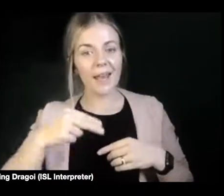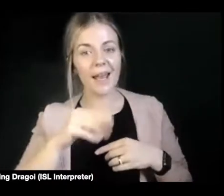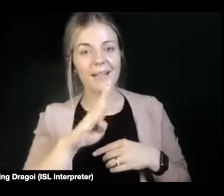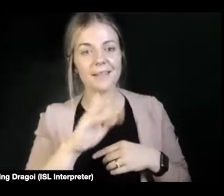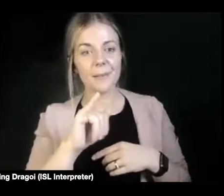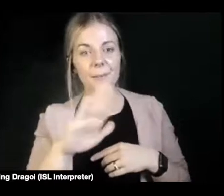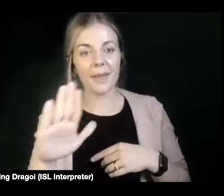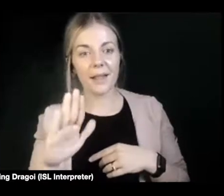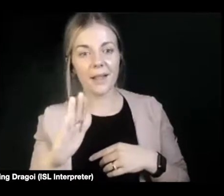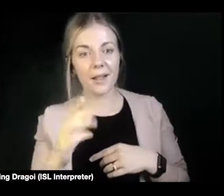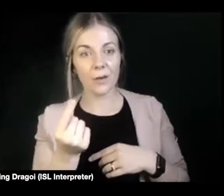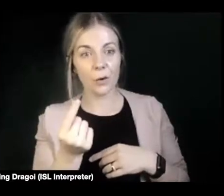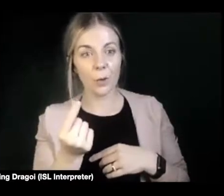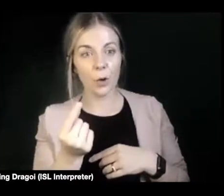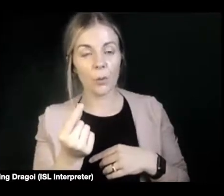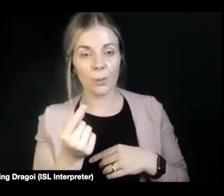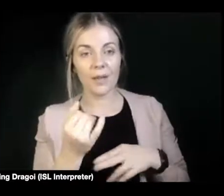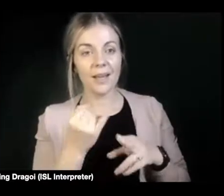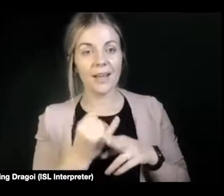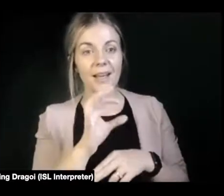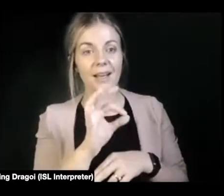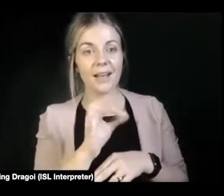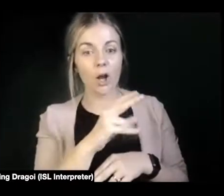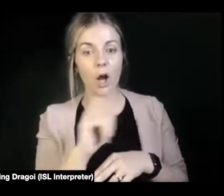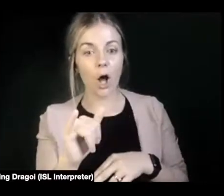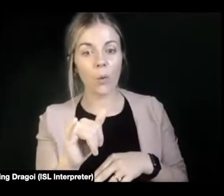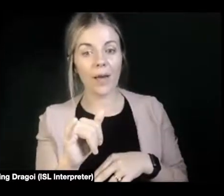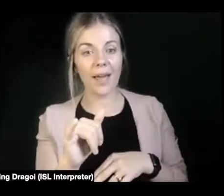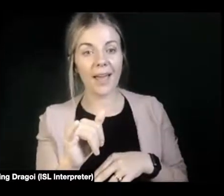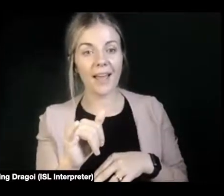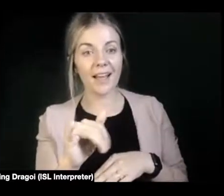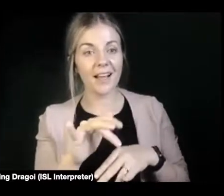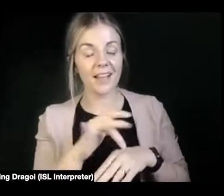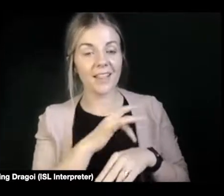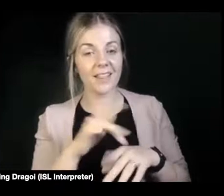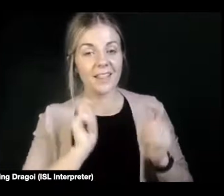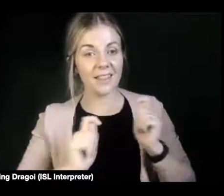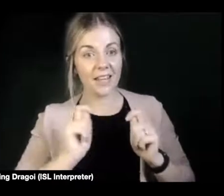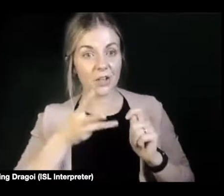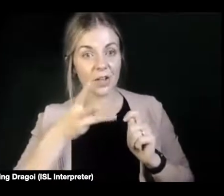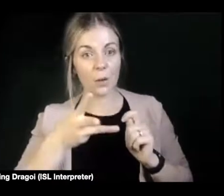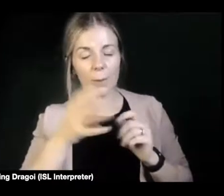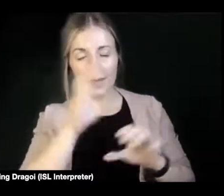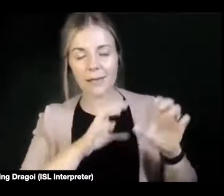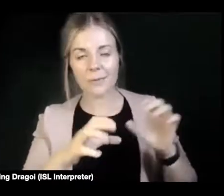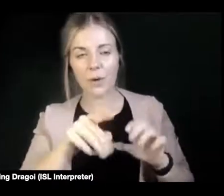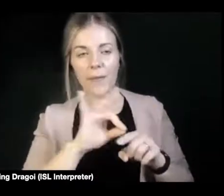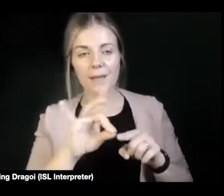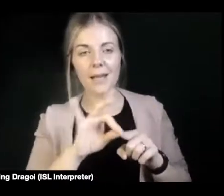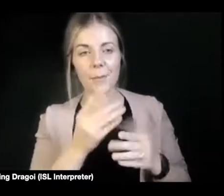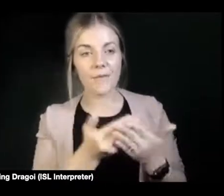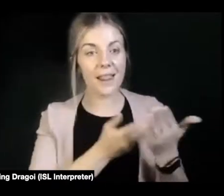the, the Galway and the Tall of Tudor will be exploring that leader, leader and PA